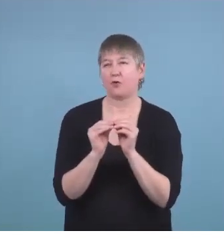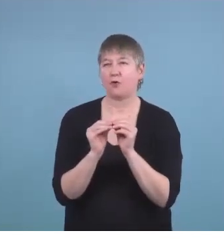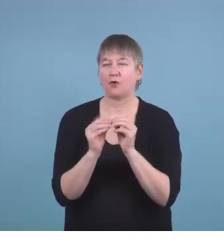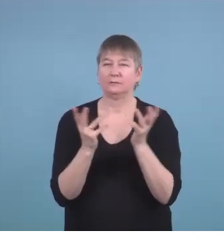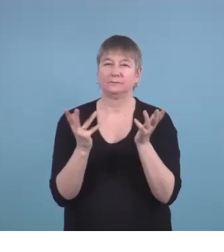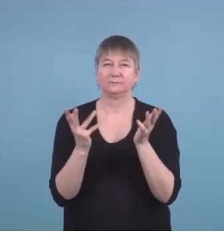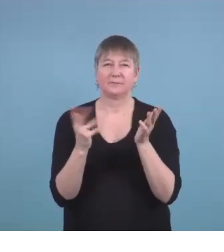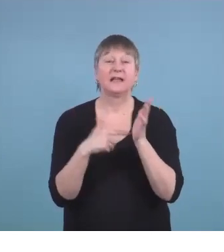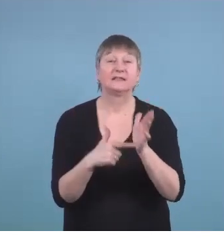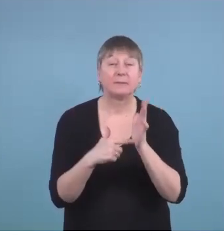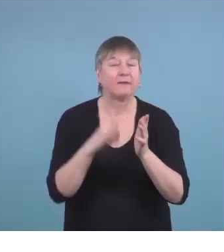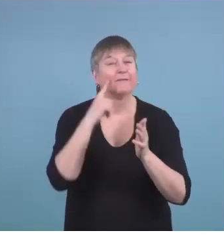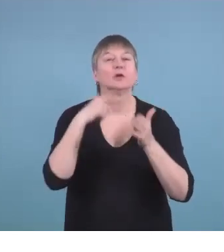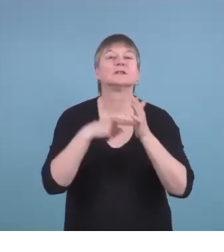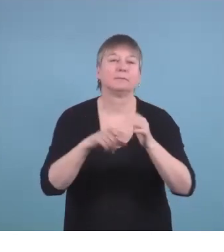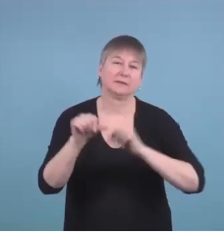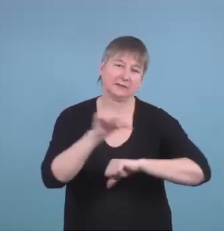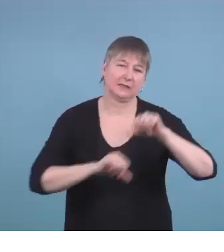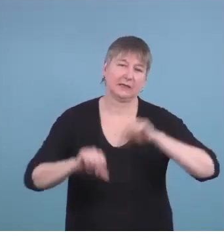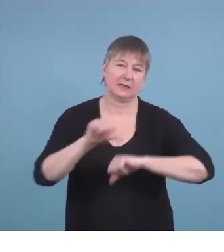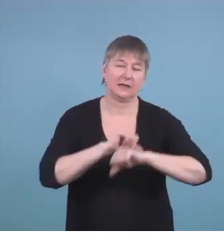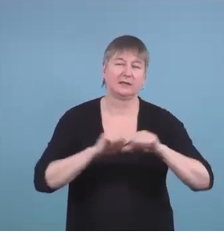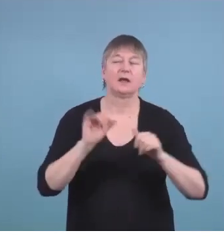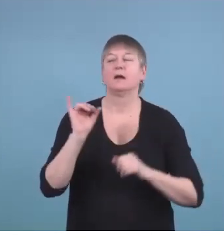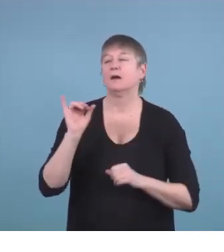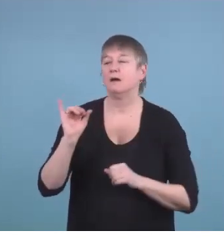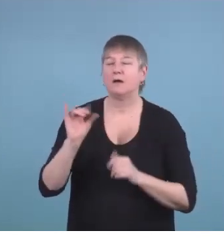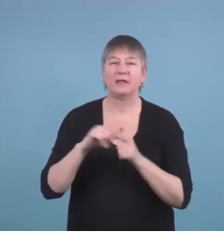in order to have a deeper understanding